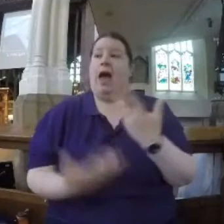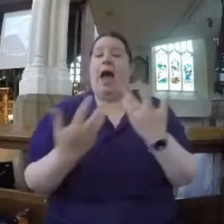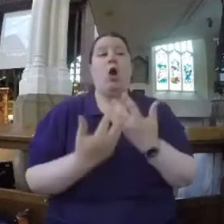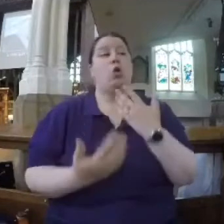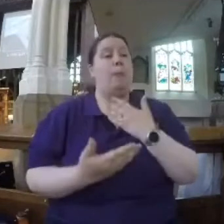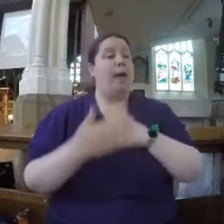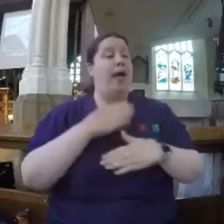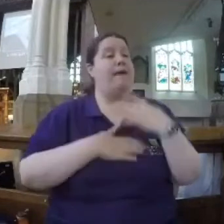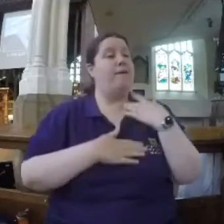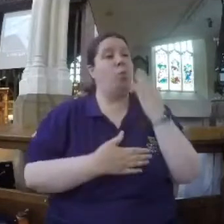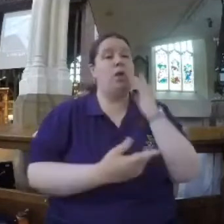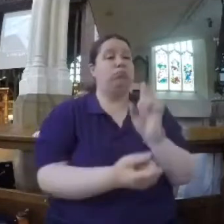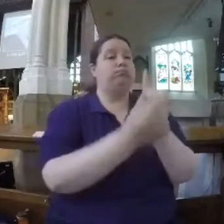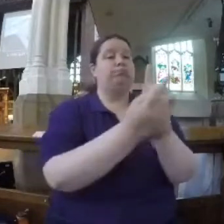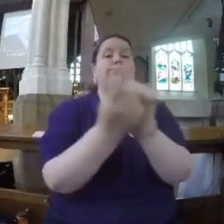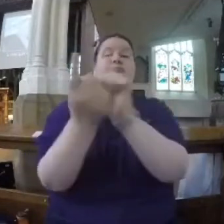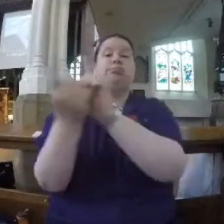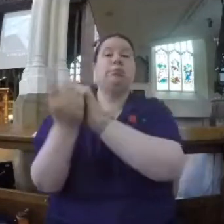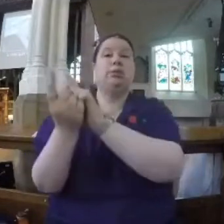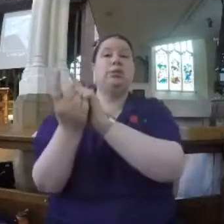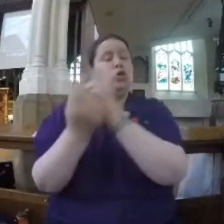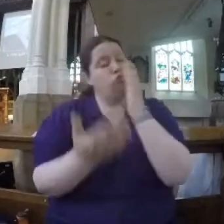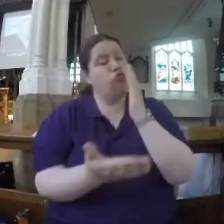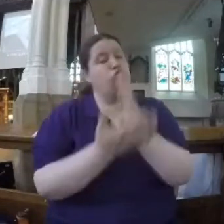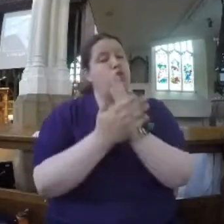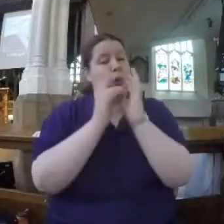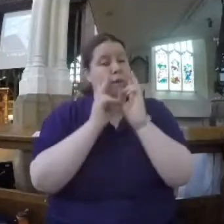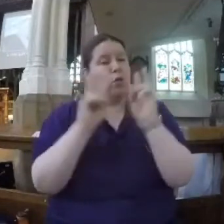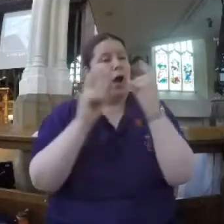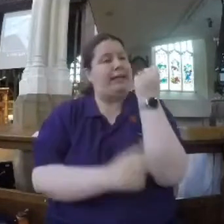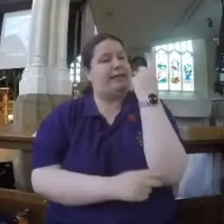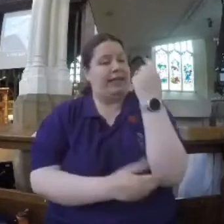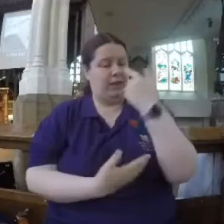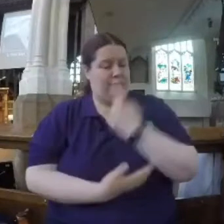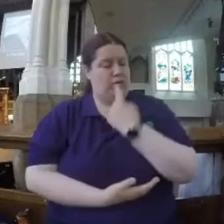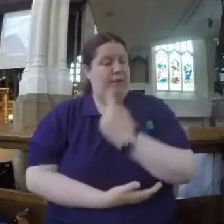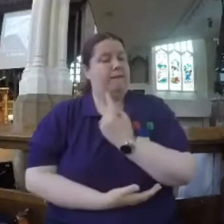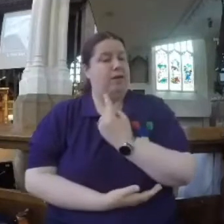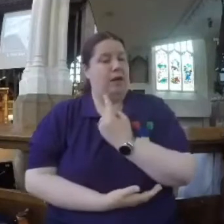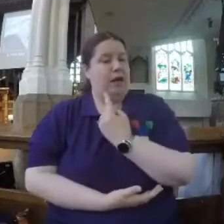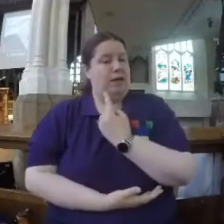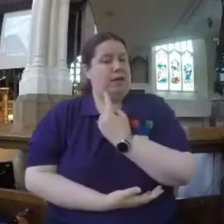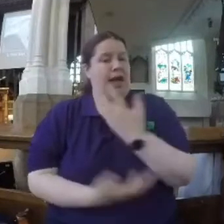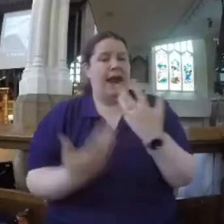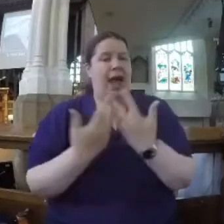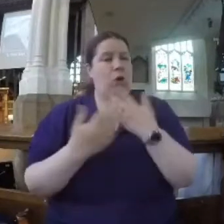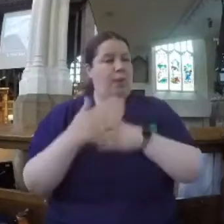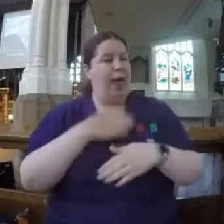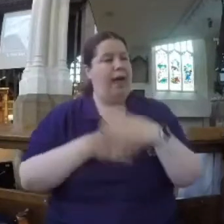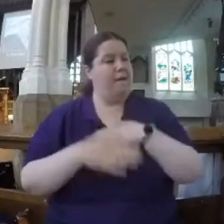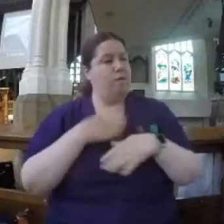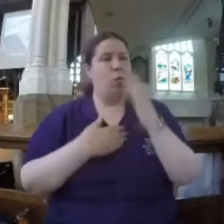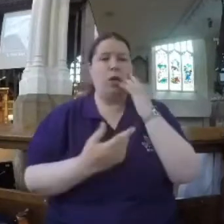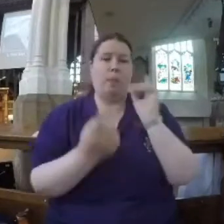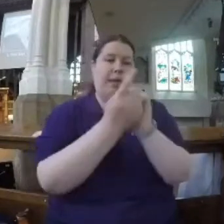others. A true view of yourself expressed in the way you view and behave towards others.